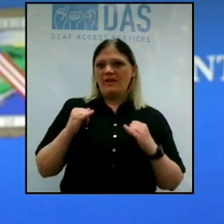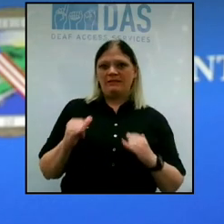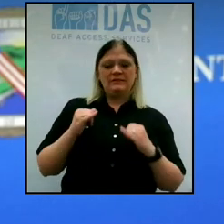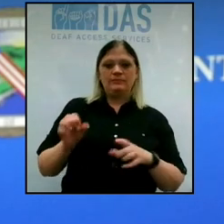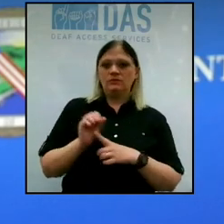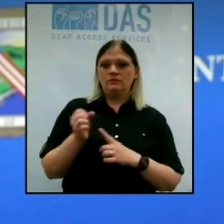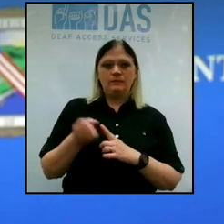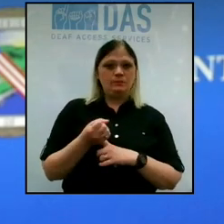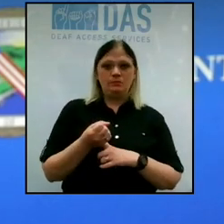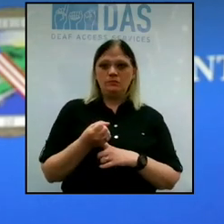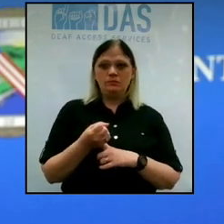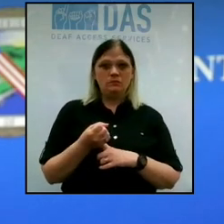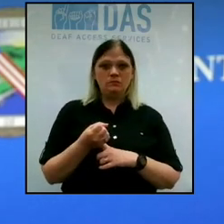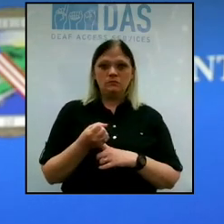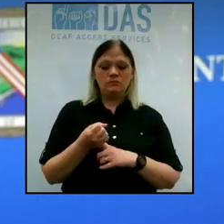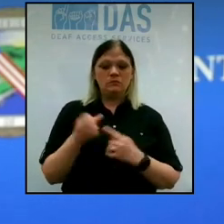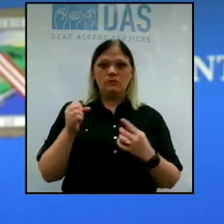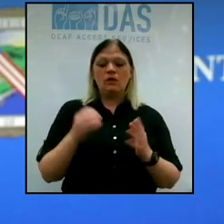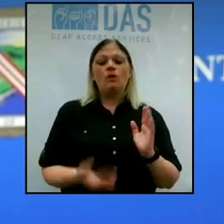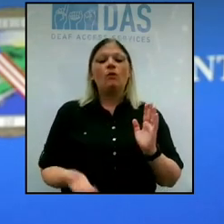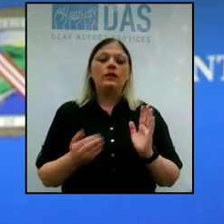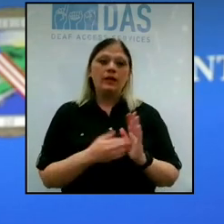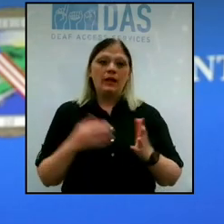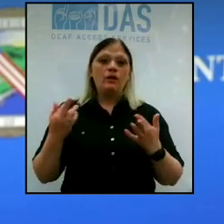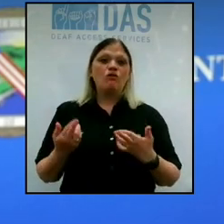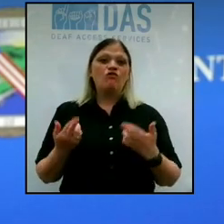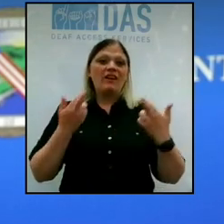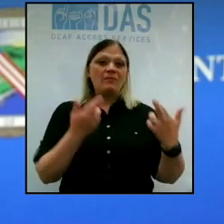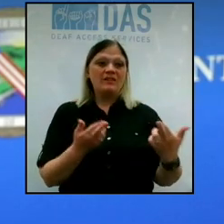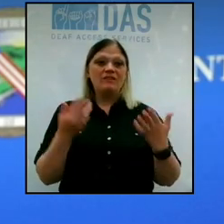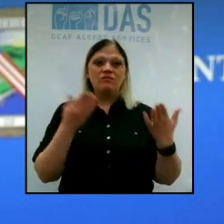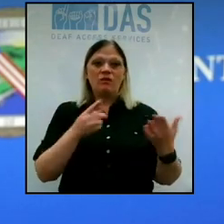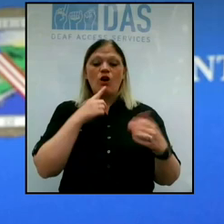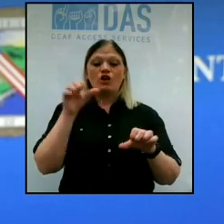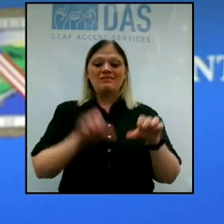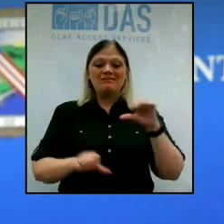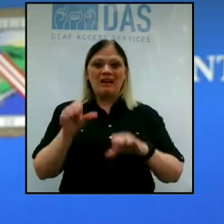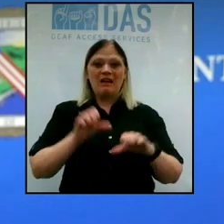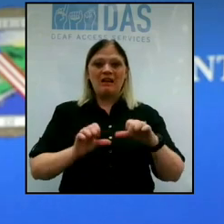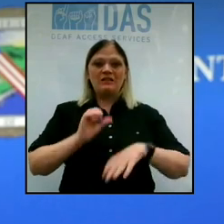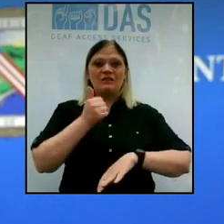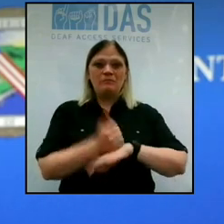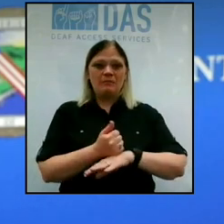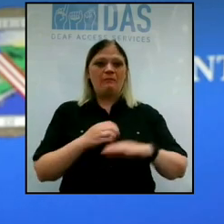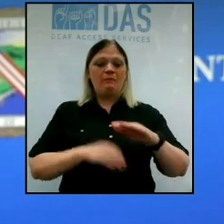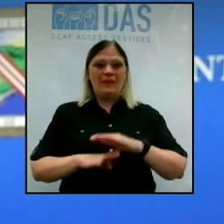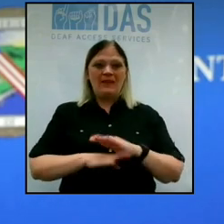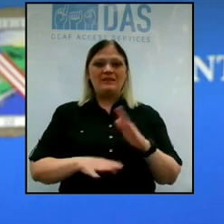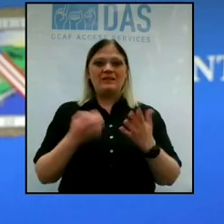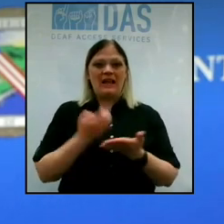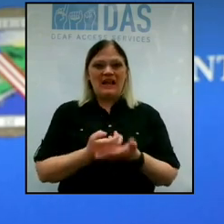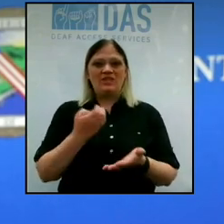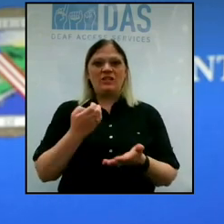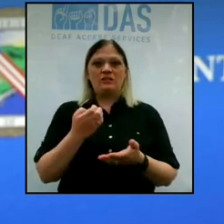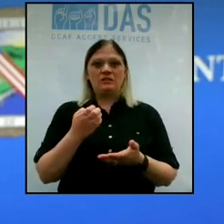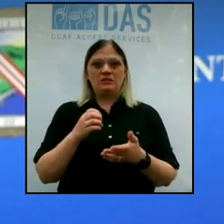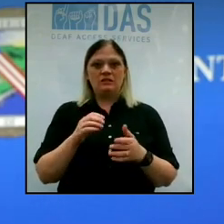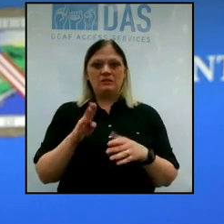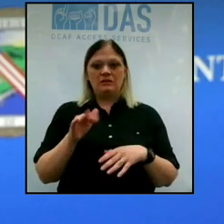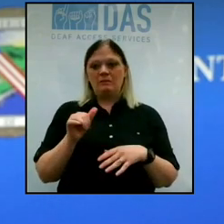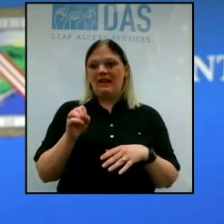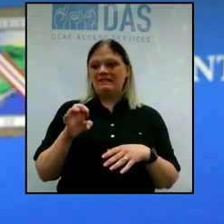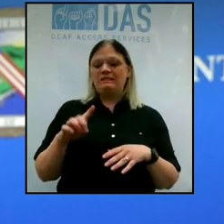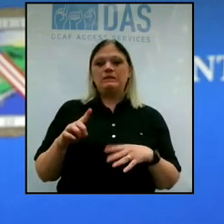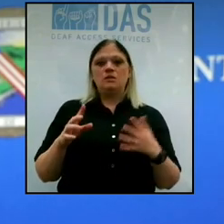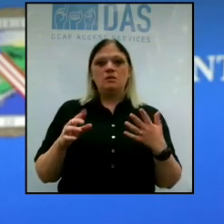situation. So, again, these recommendations are science-based. They're evidence-based. And so I'm just imploring all